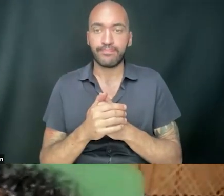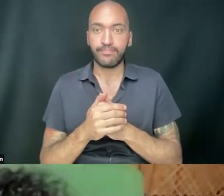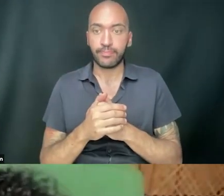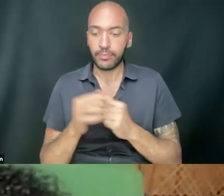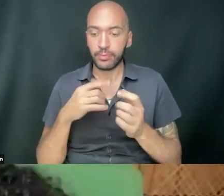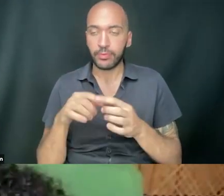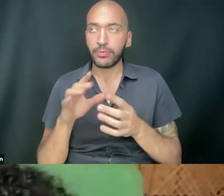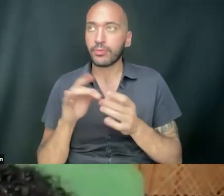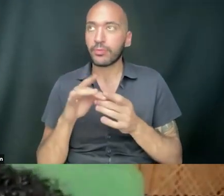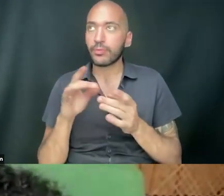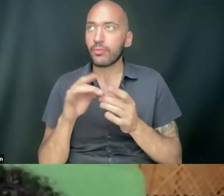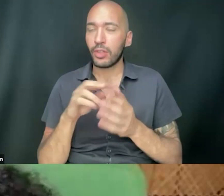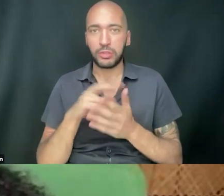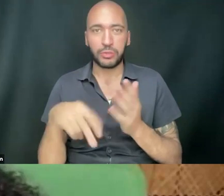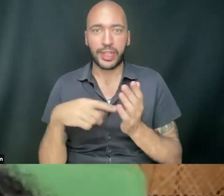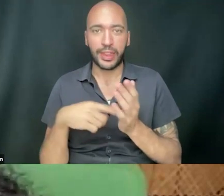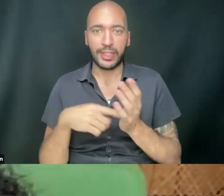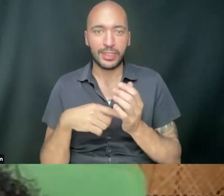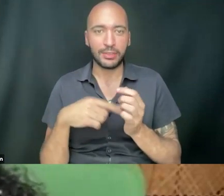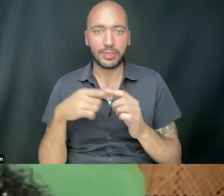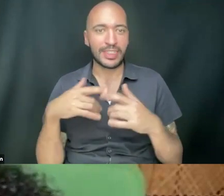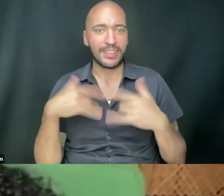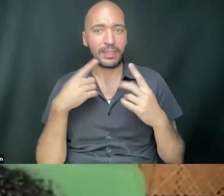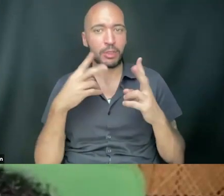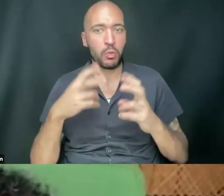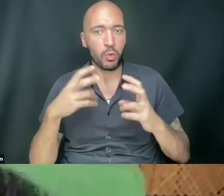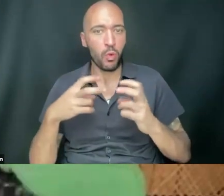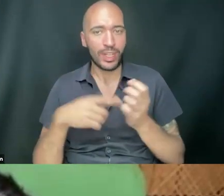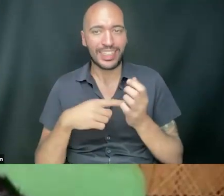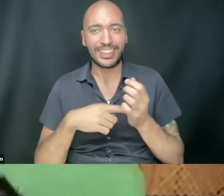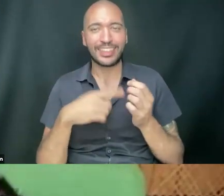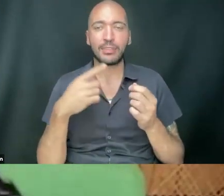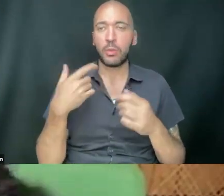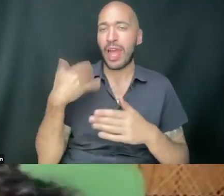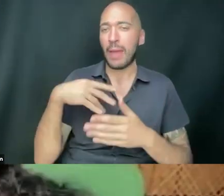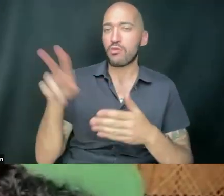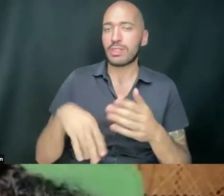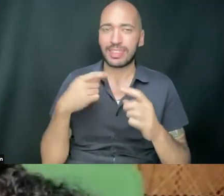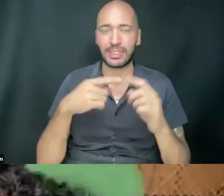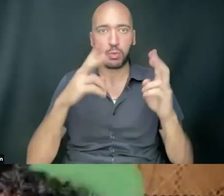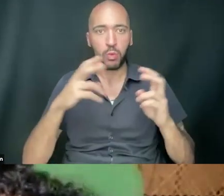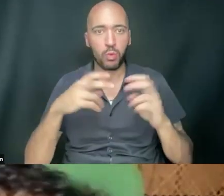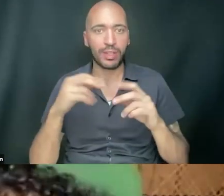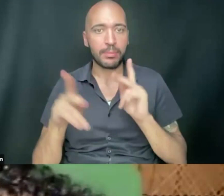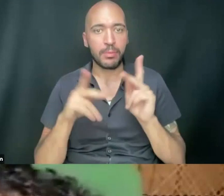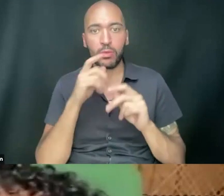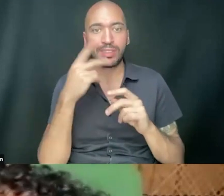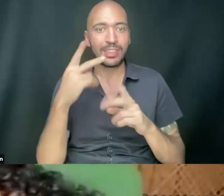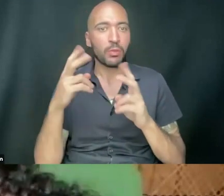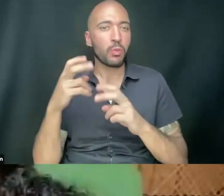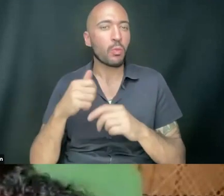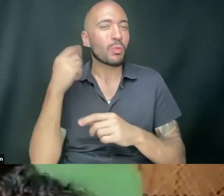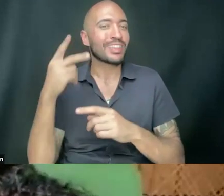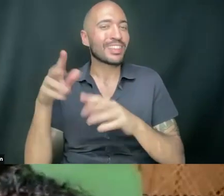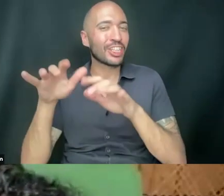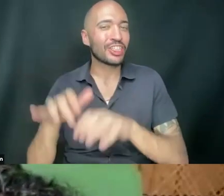to say that I'm reading these because, you know, this event is being recorded and folks who see the recordings won't